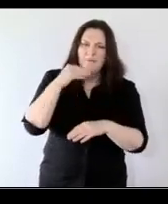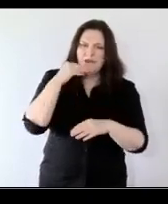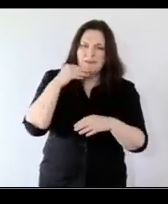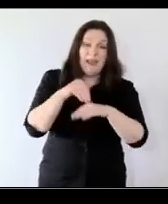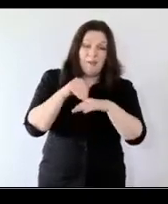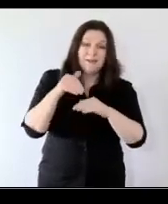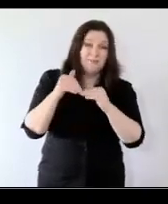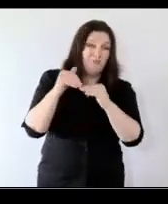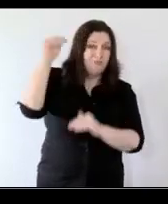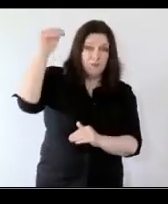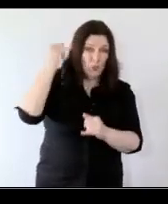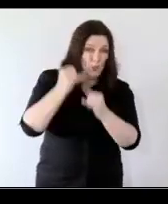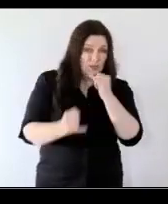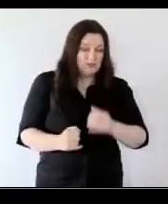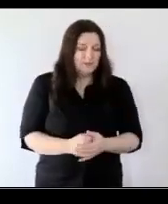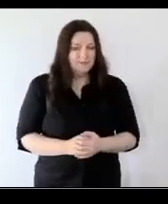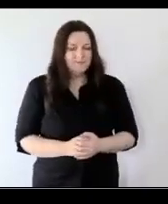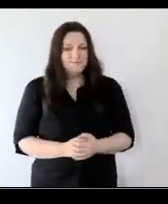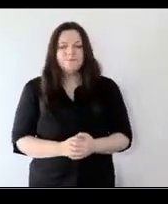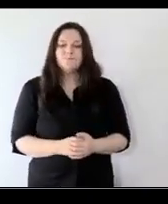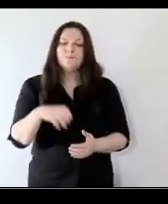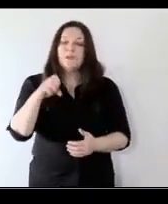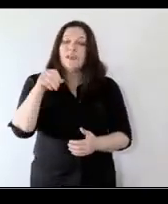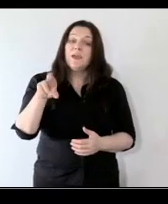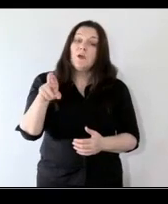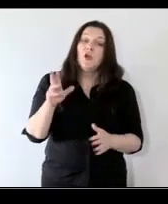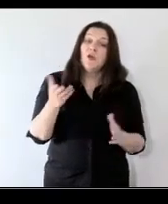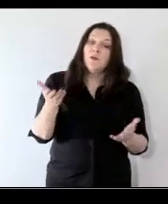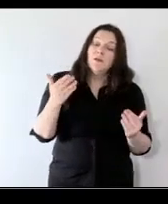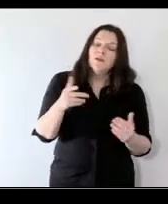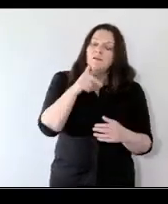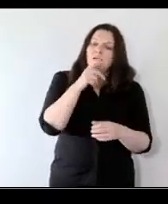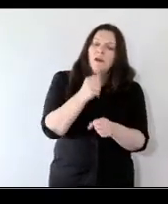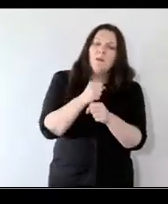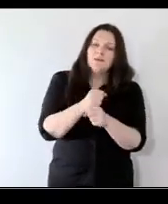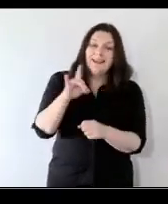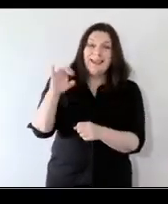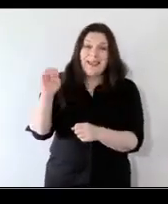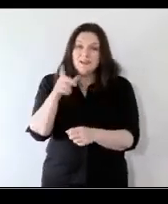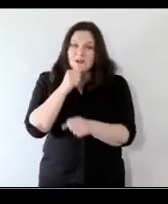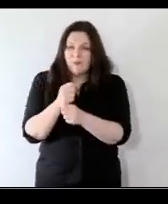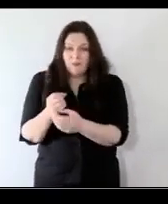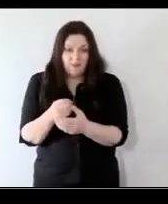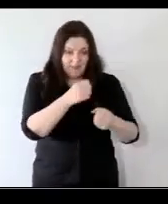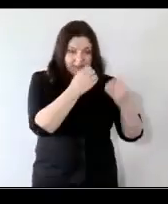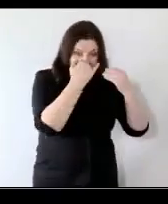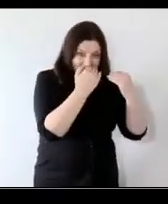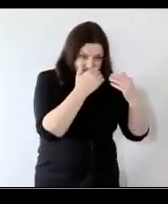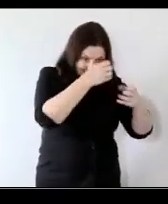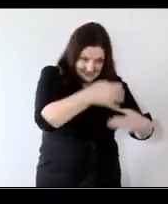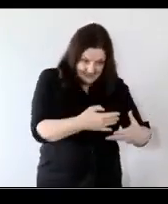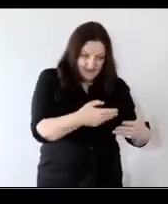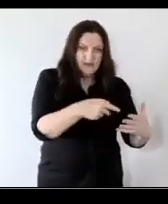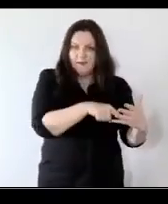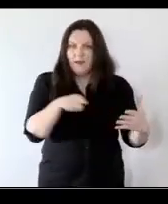gap has widened even further to bring you in kate talked beautifully earlier about getting the stories and the statistics and that's how